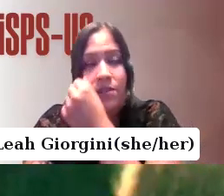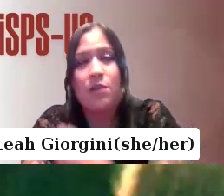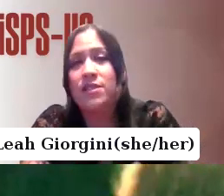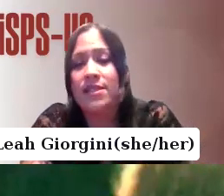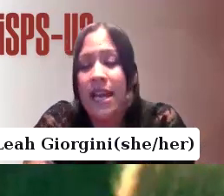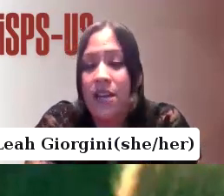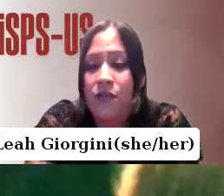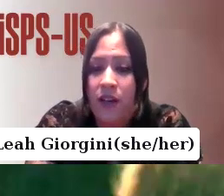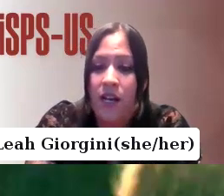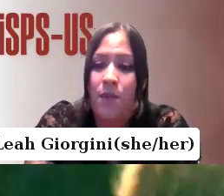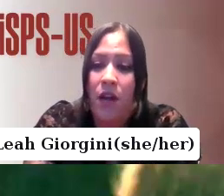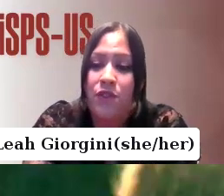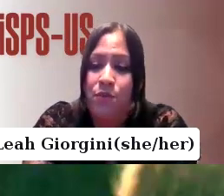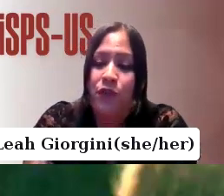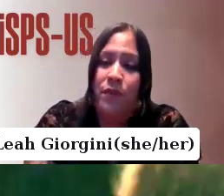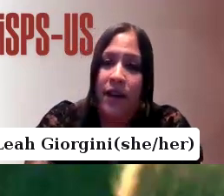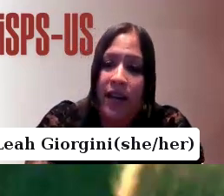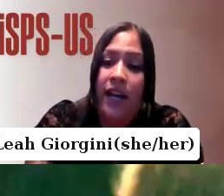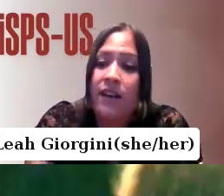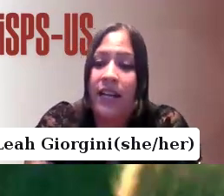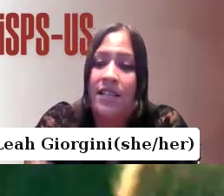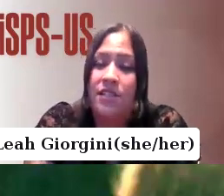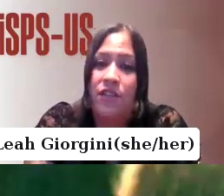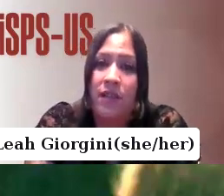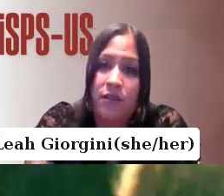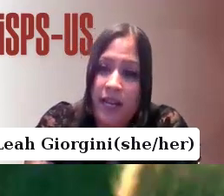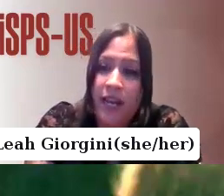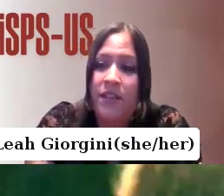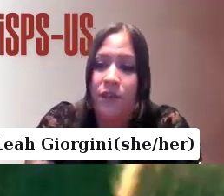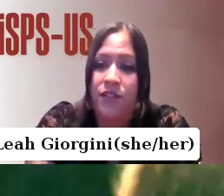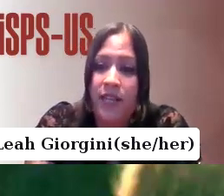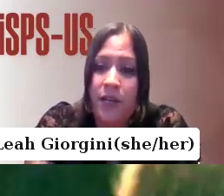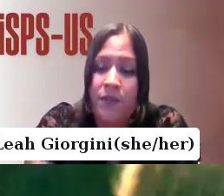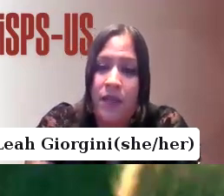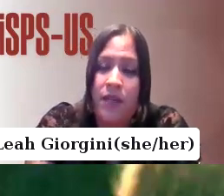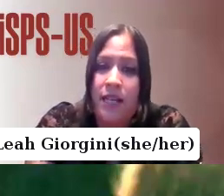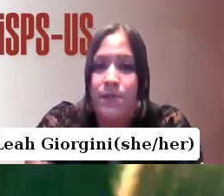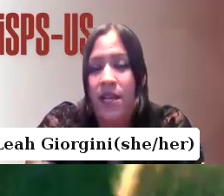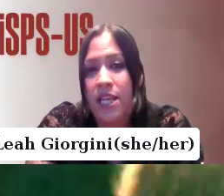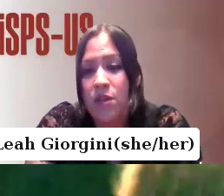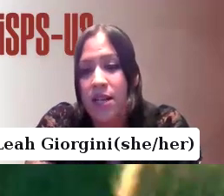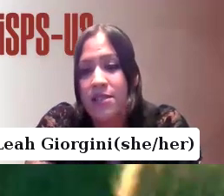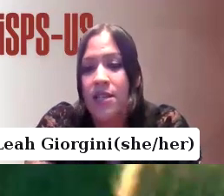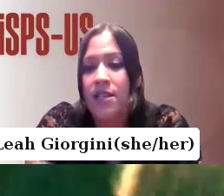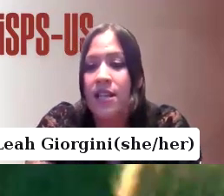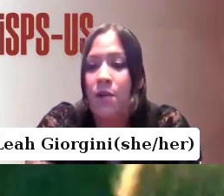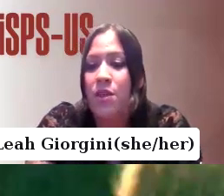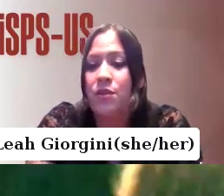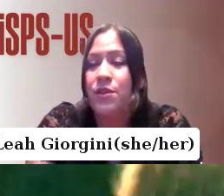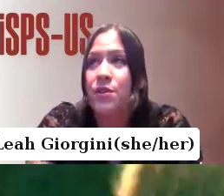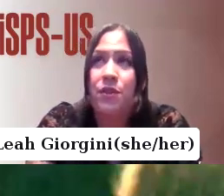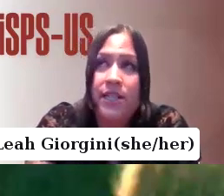Eventually, because I wasn't safe, I was removed from her care, and I entered familial care and then foster care. I spent a year with a cousin. I